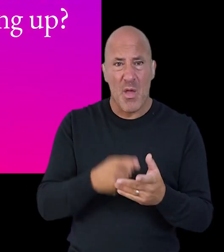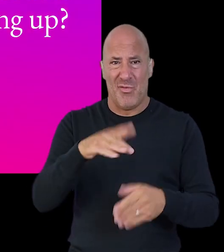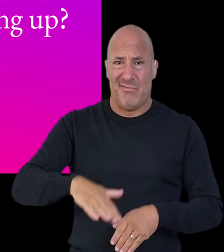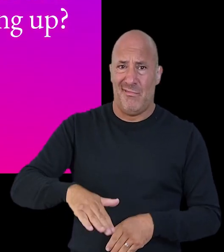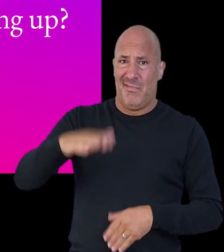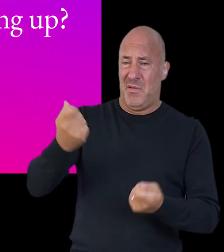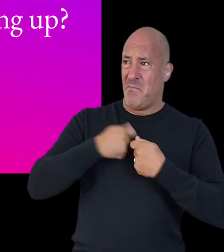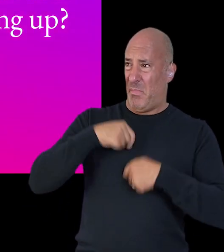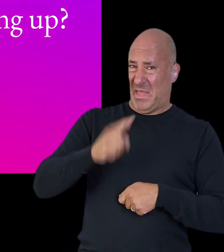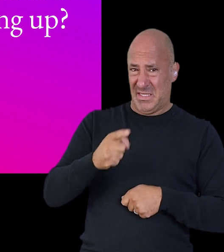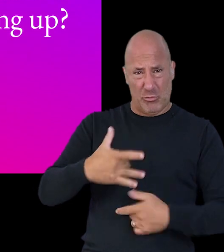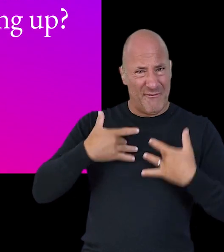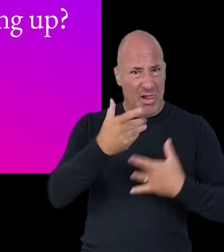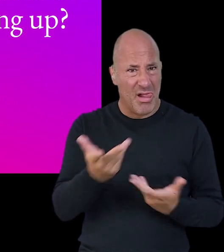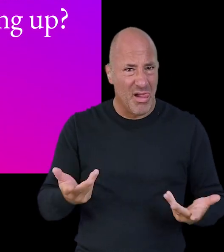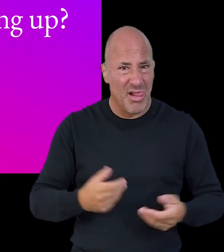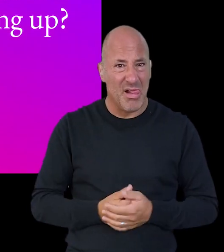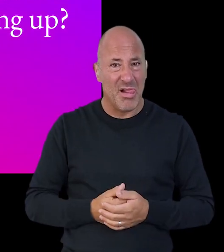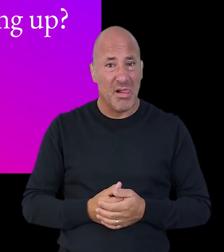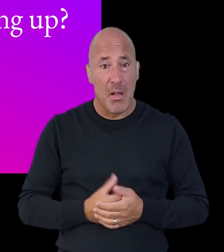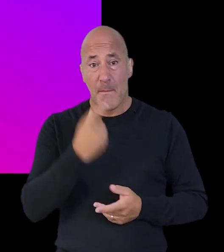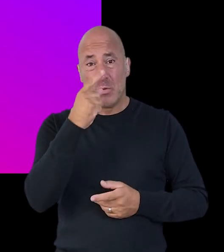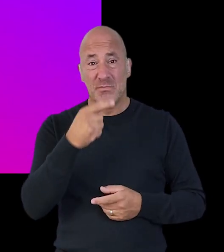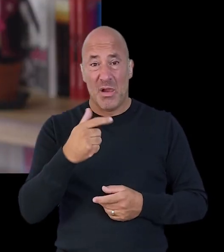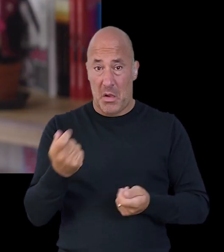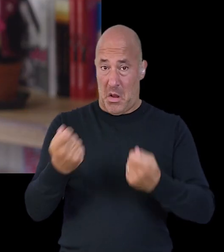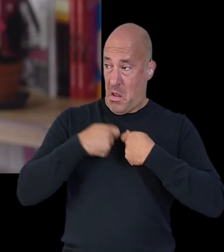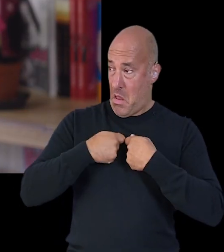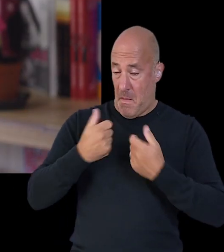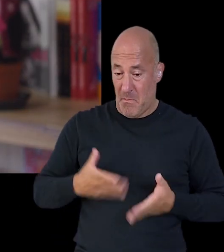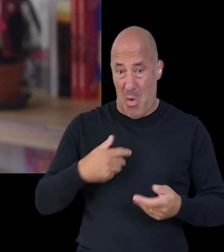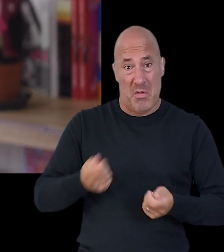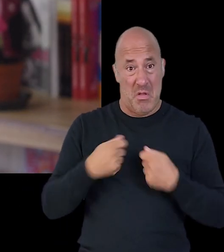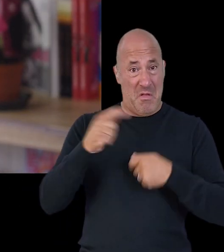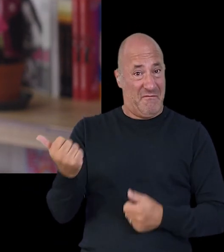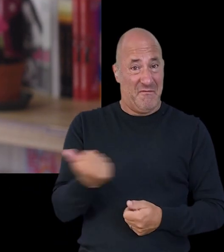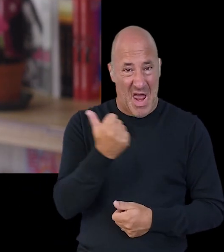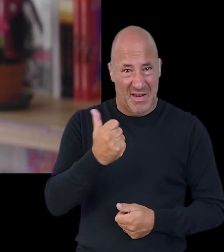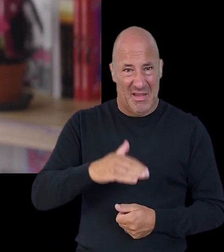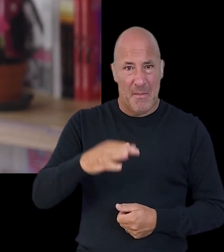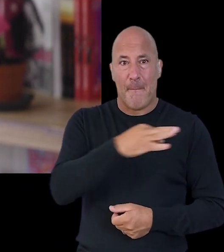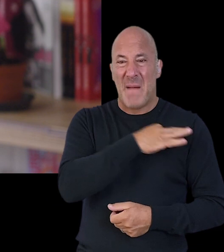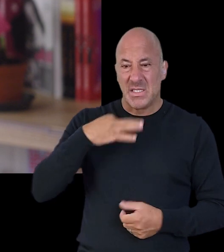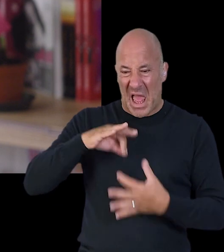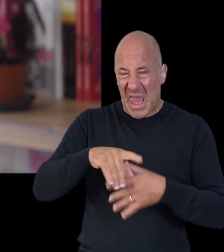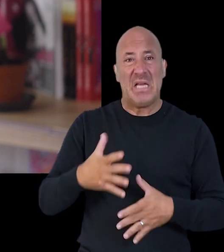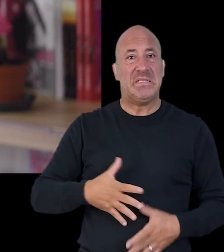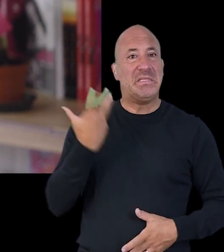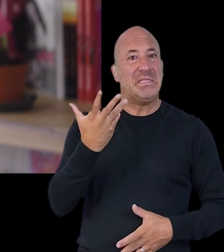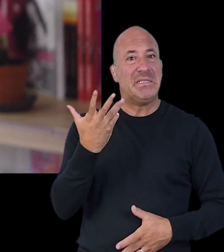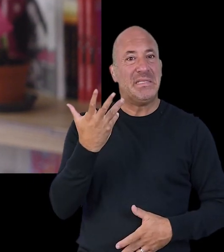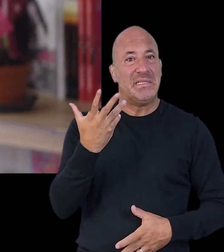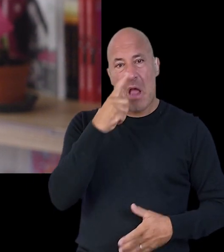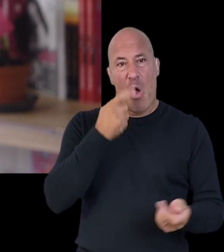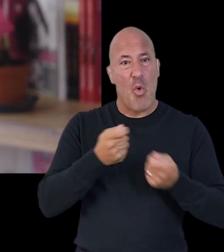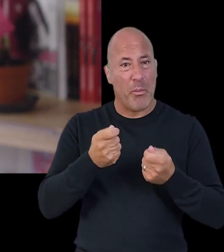born how did you feel about your assigned gender identity when growing up it can also be possible that you are feeling okay with the gender you were assigned at